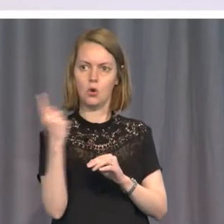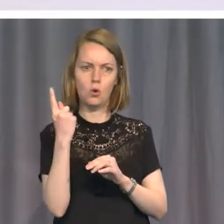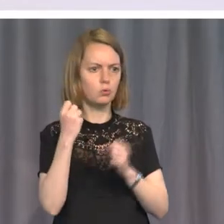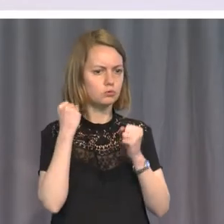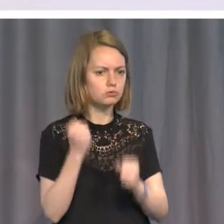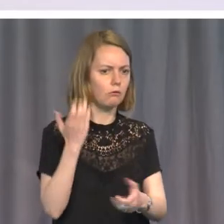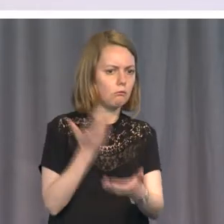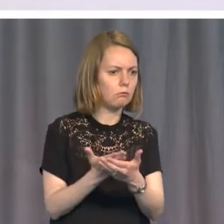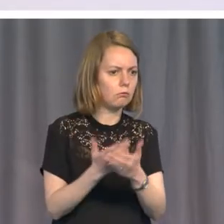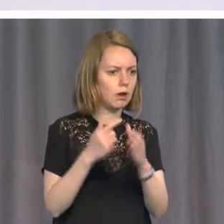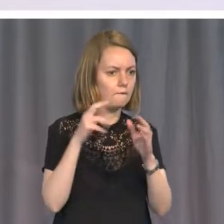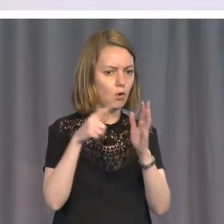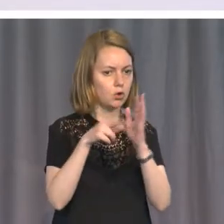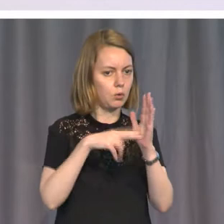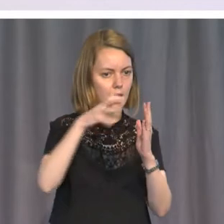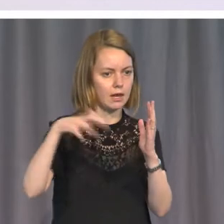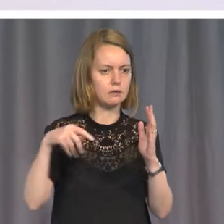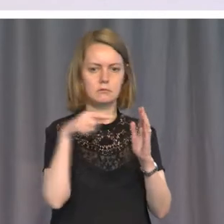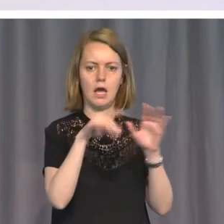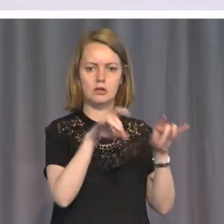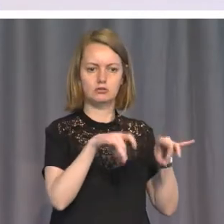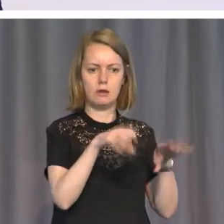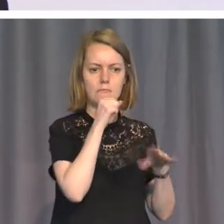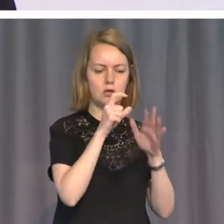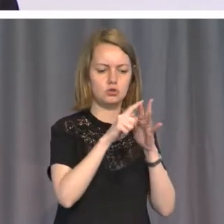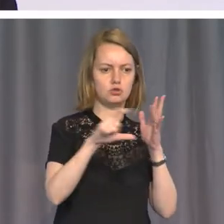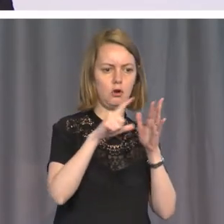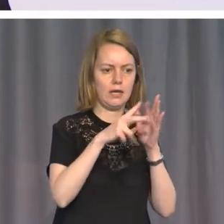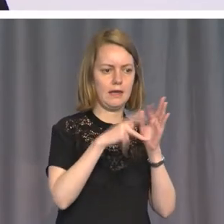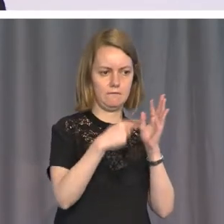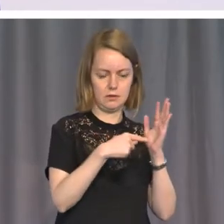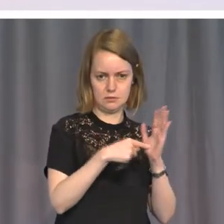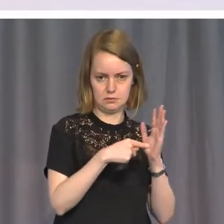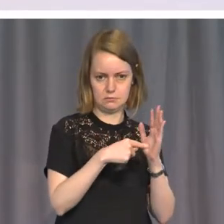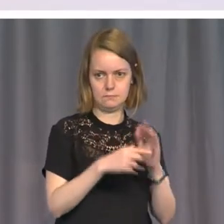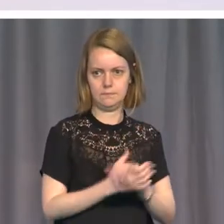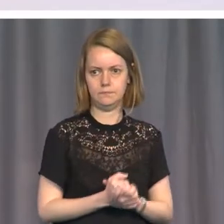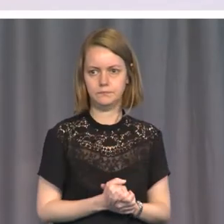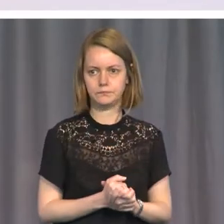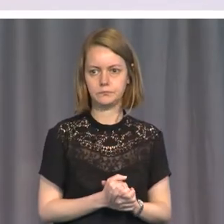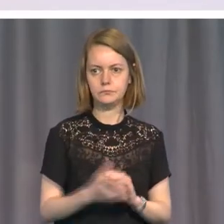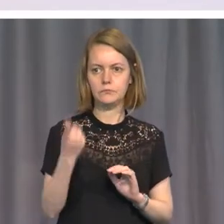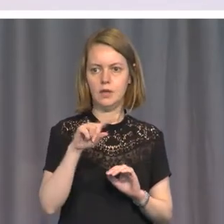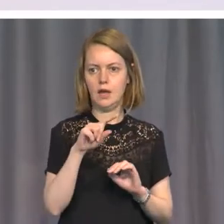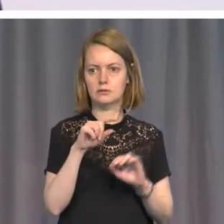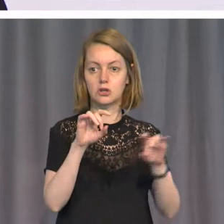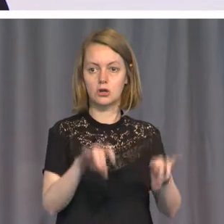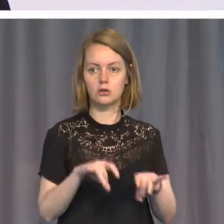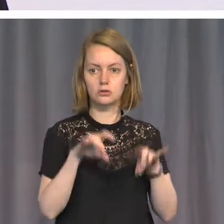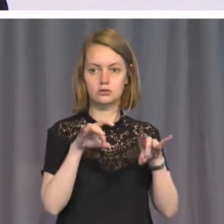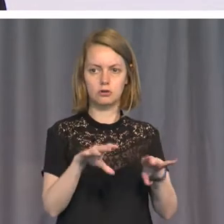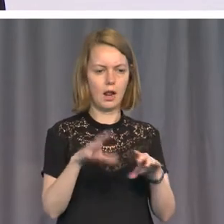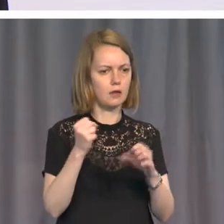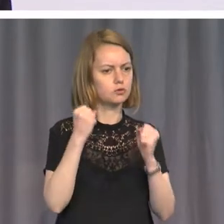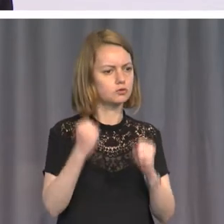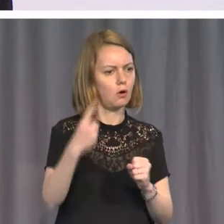than Dr. Evatt. And the New York Times declared that Australia represented through Evatt, I quote, the force of ideas,